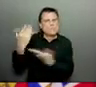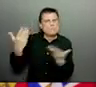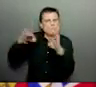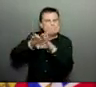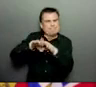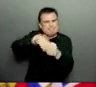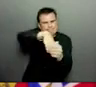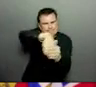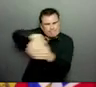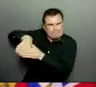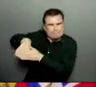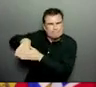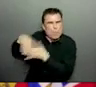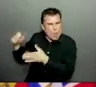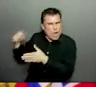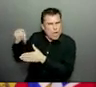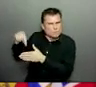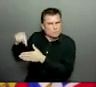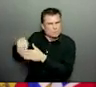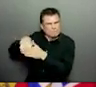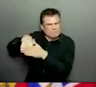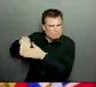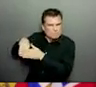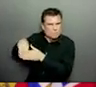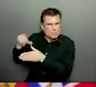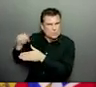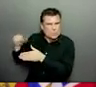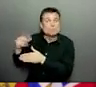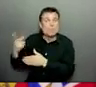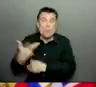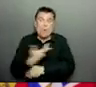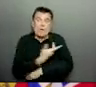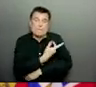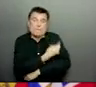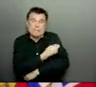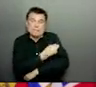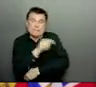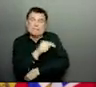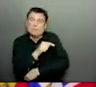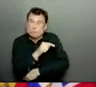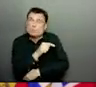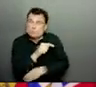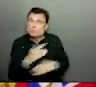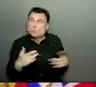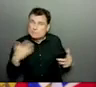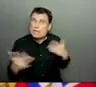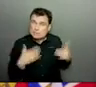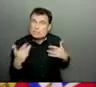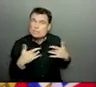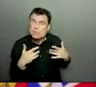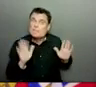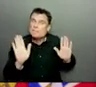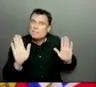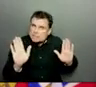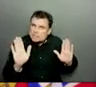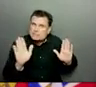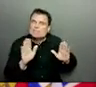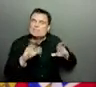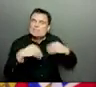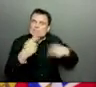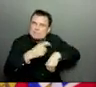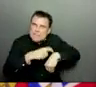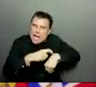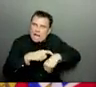everybody protected. But the steps we take in the last days of 2020 are going to ensure a brighter, healthier